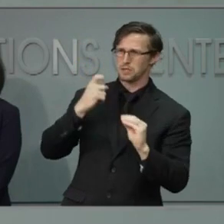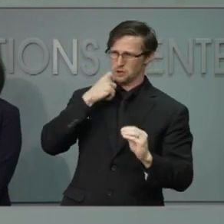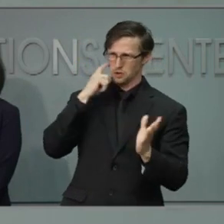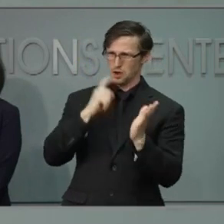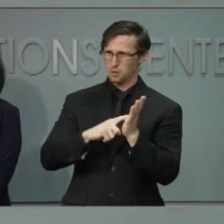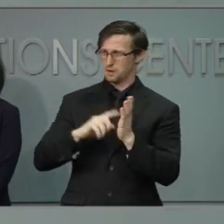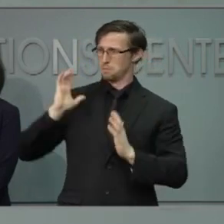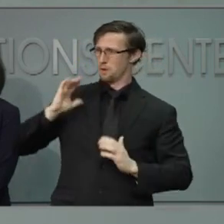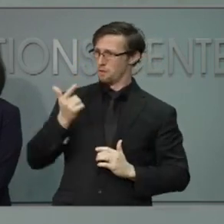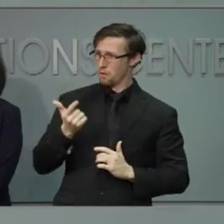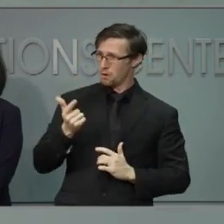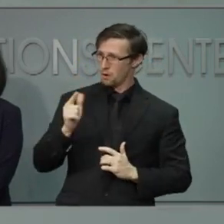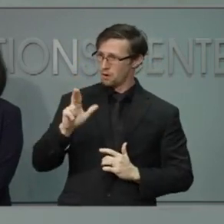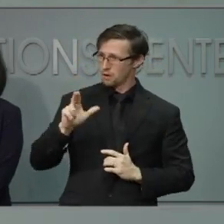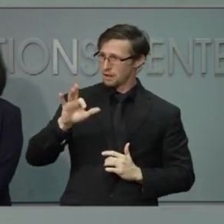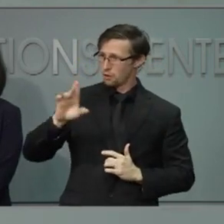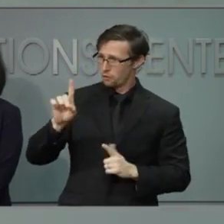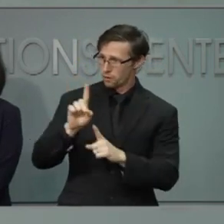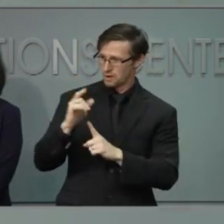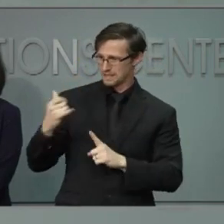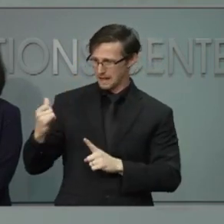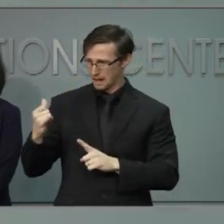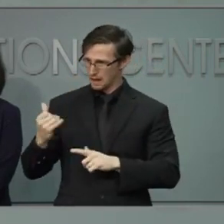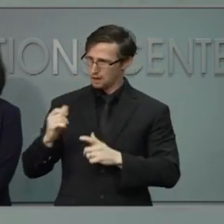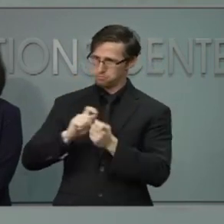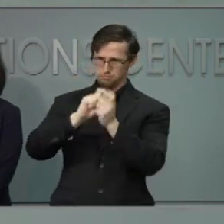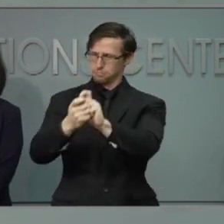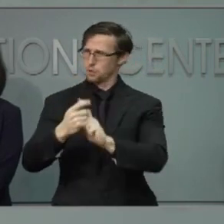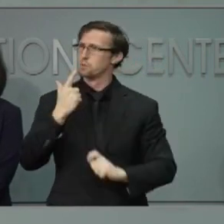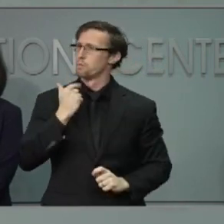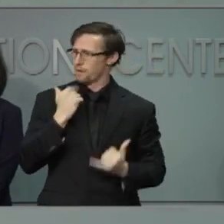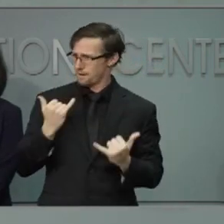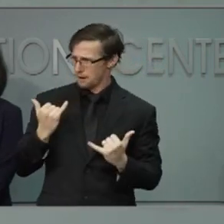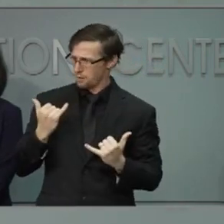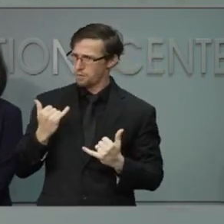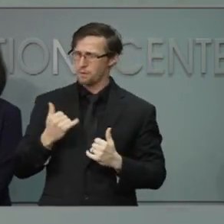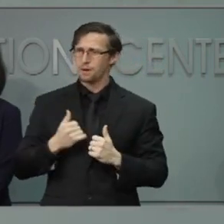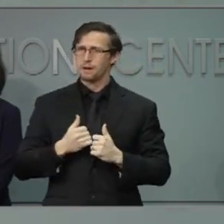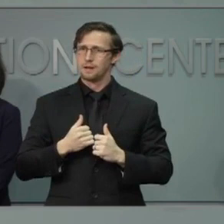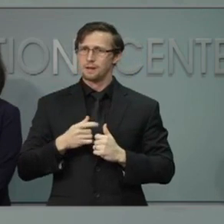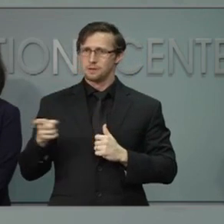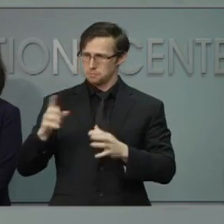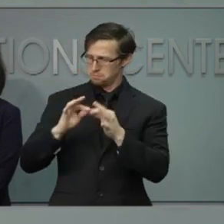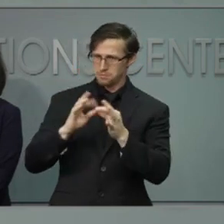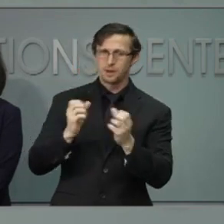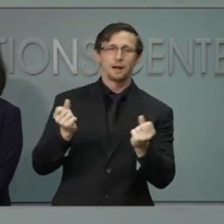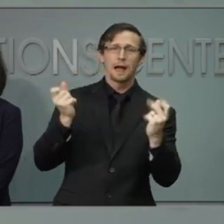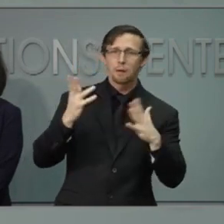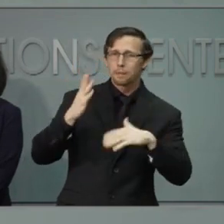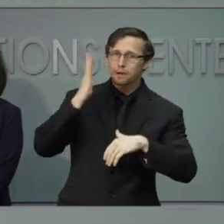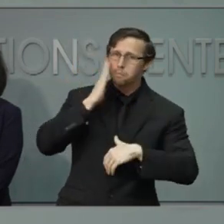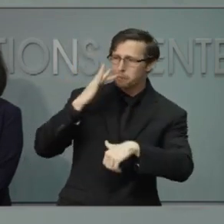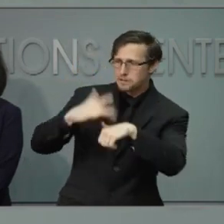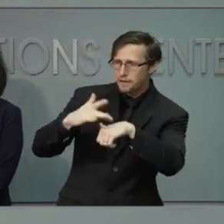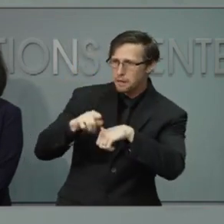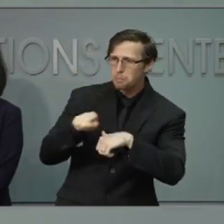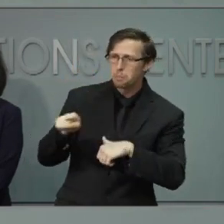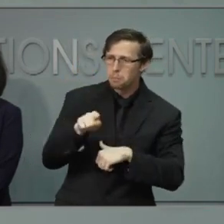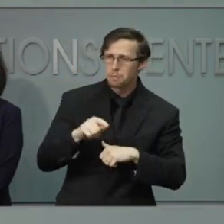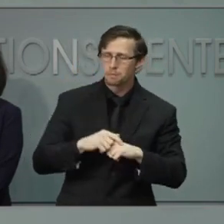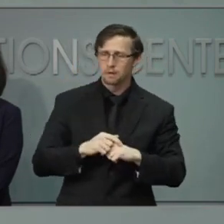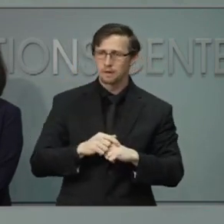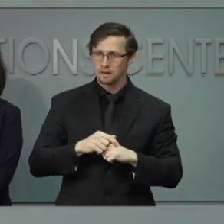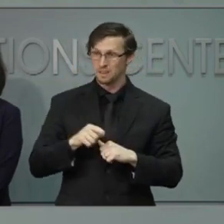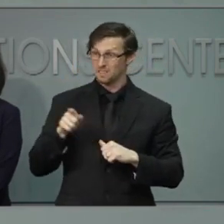high in terms of the hospital score for places that are having these staffing needs. We've talked about the beds there. Are there plans